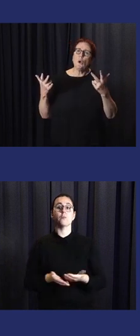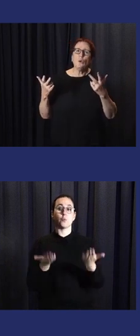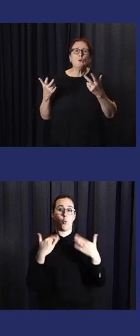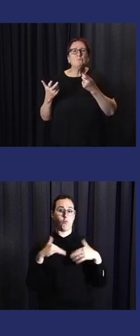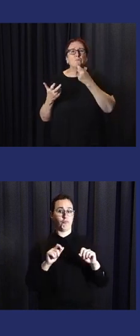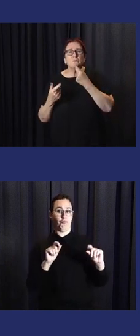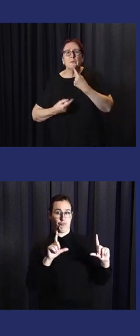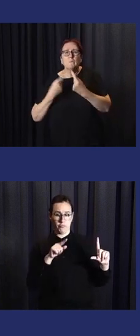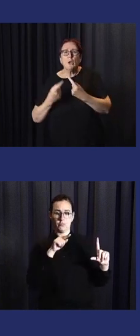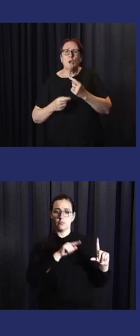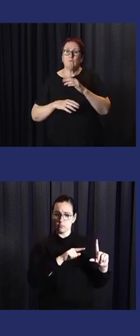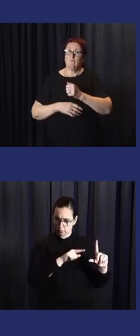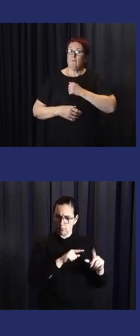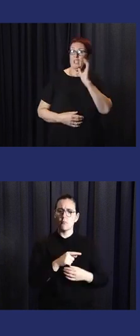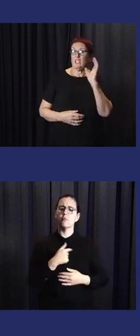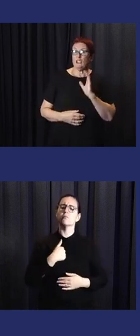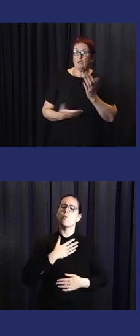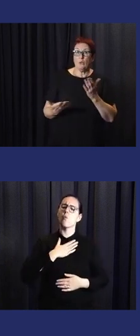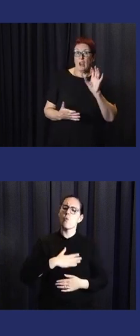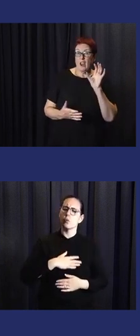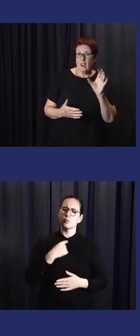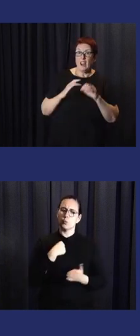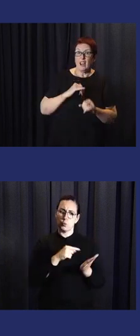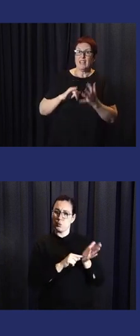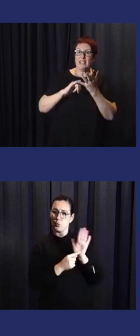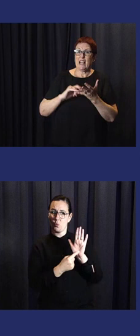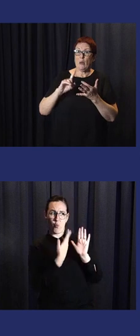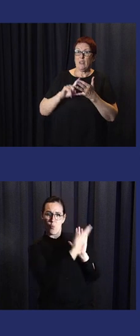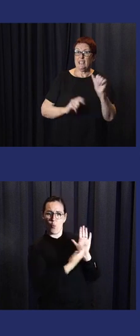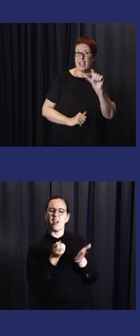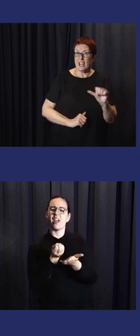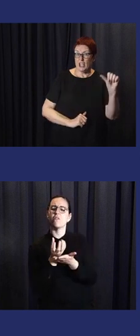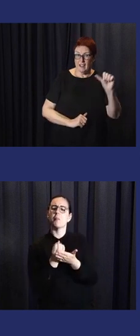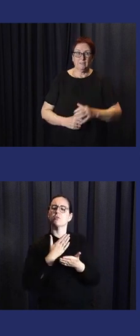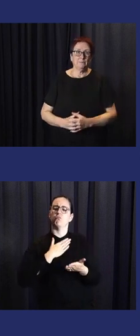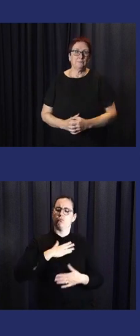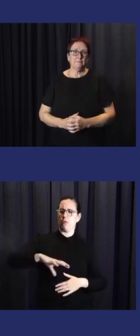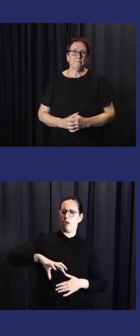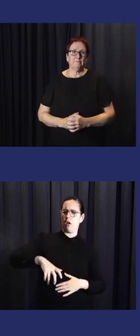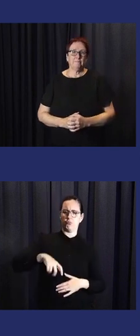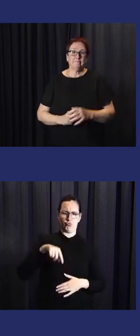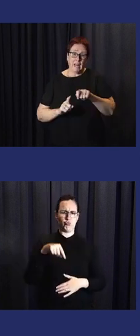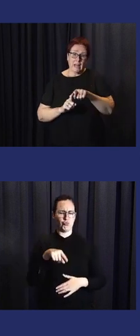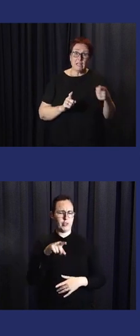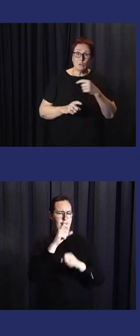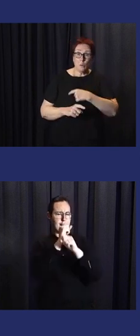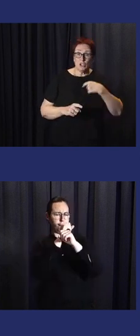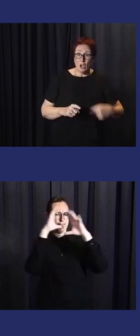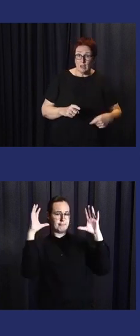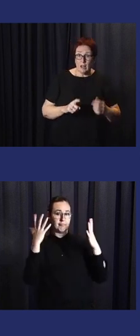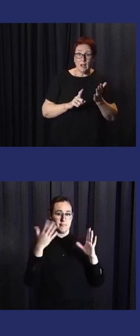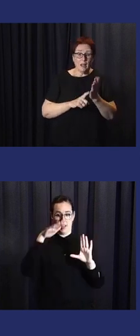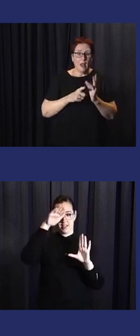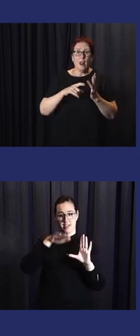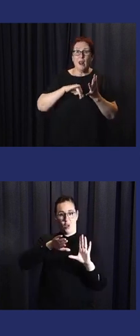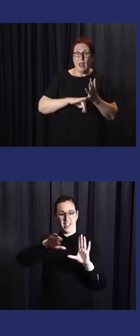And in here, I would like to bring you some main information about our country. The location